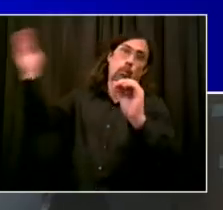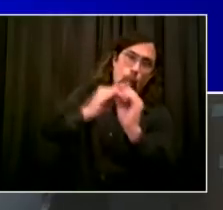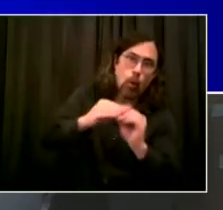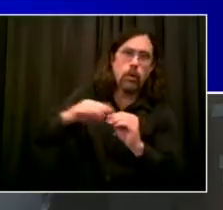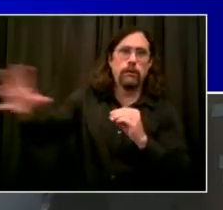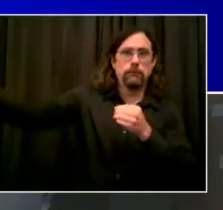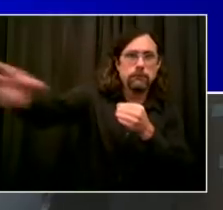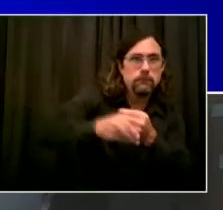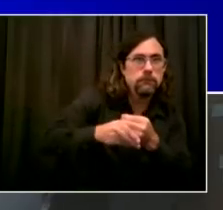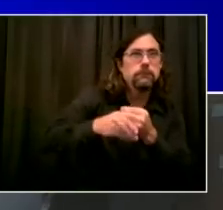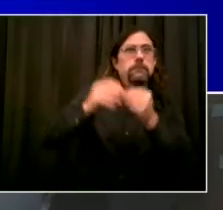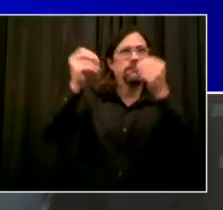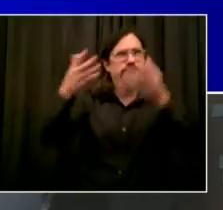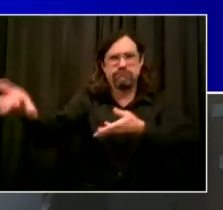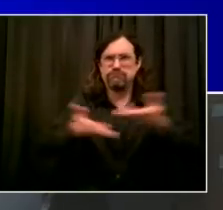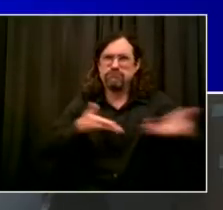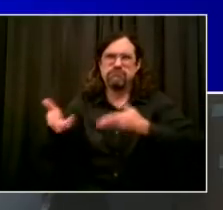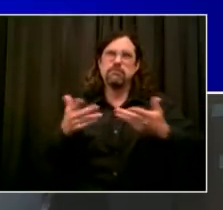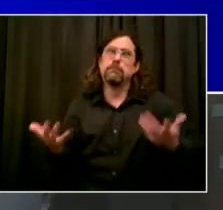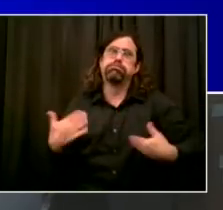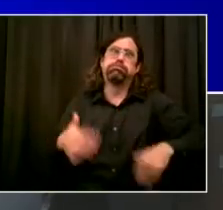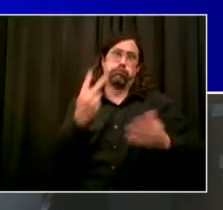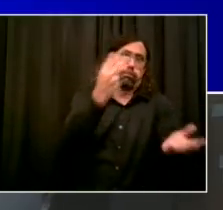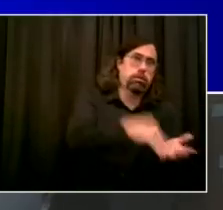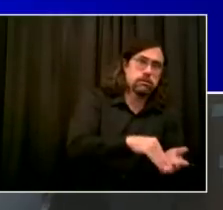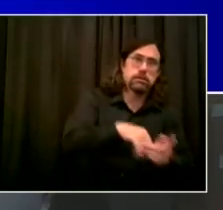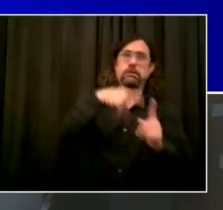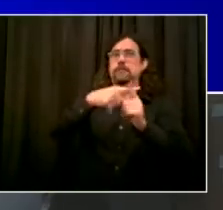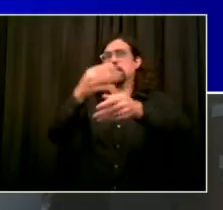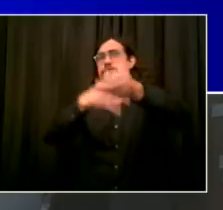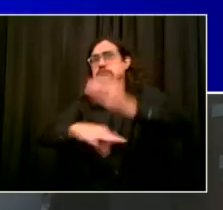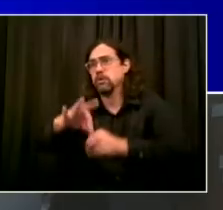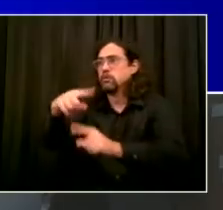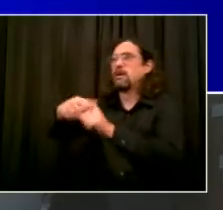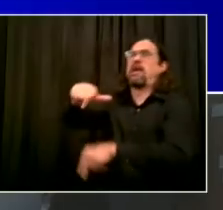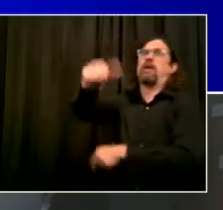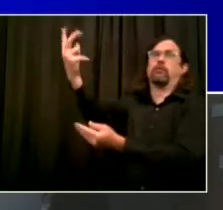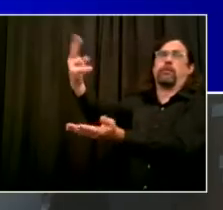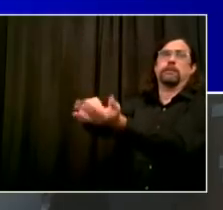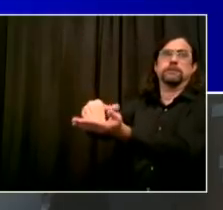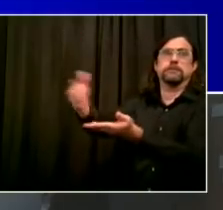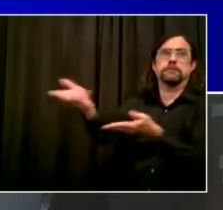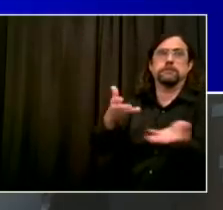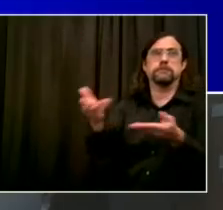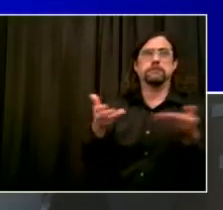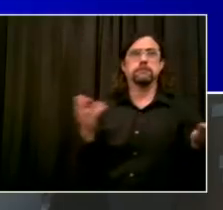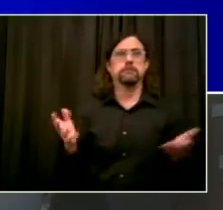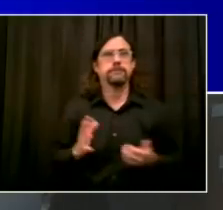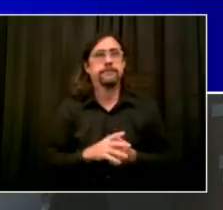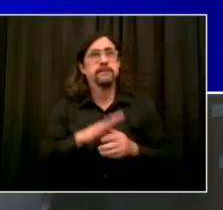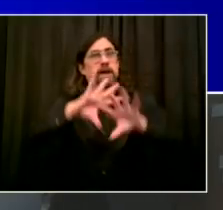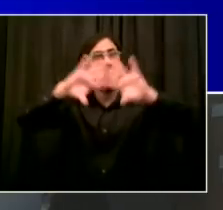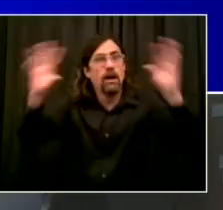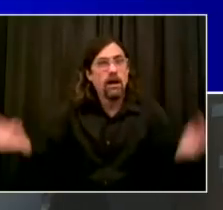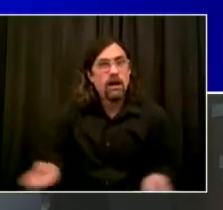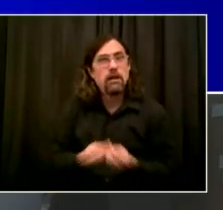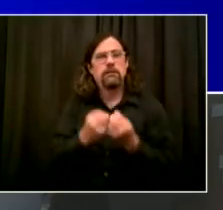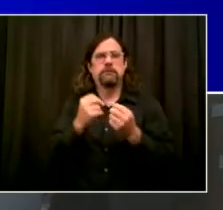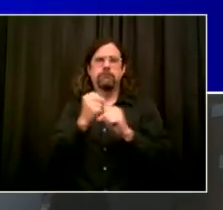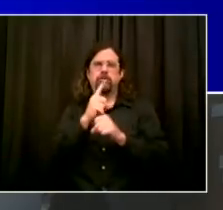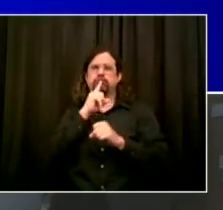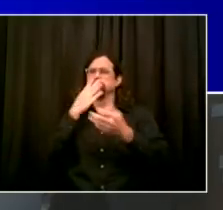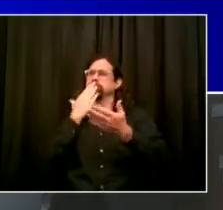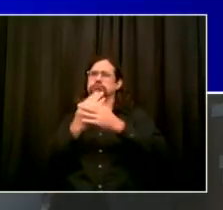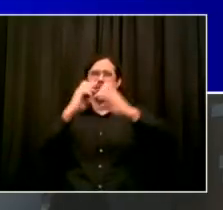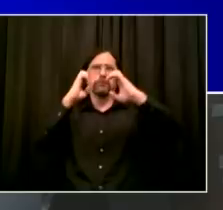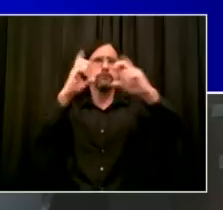to get the schools healthy and safe, the additional educators, is part of a key concept that New York City is going to set